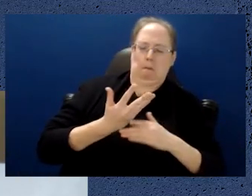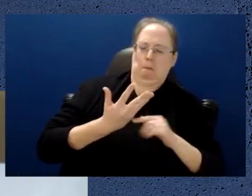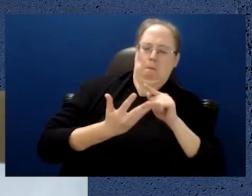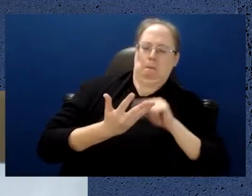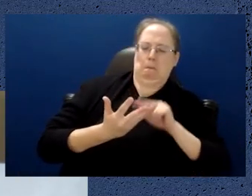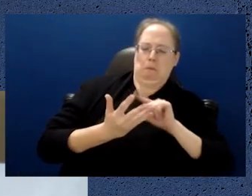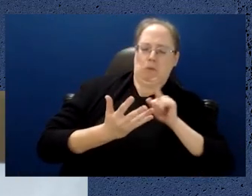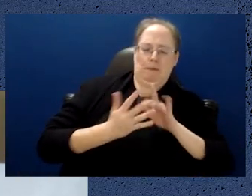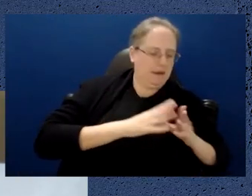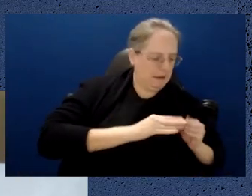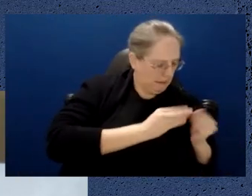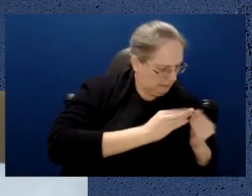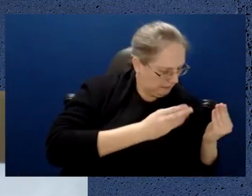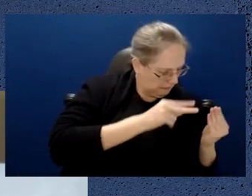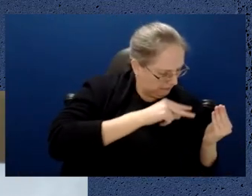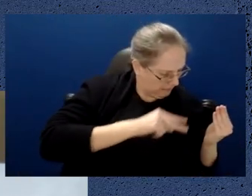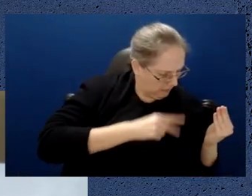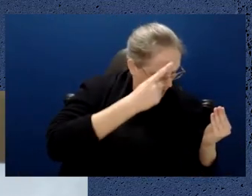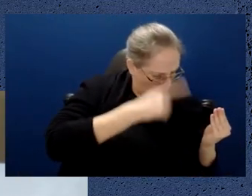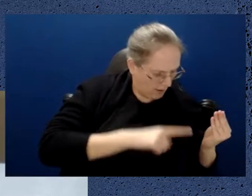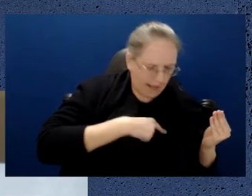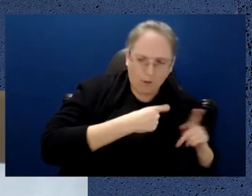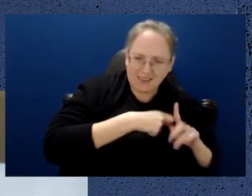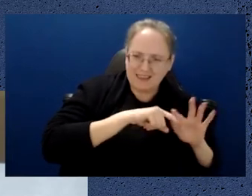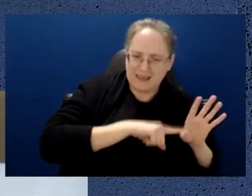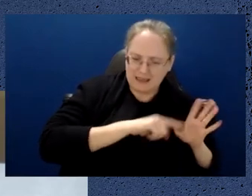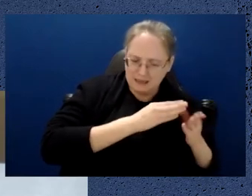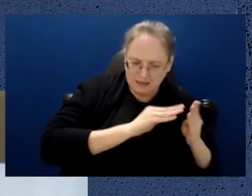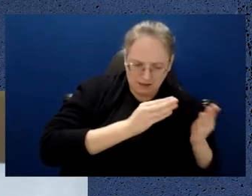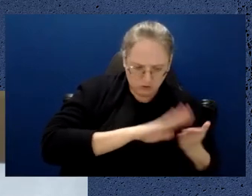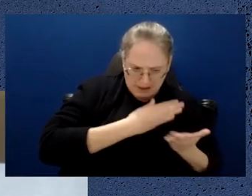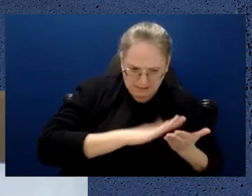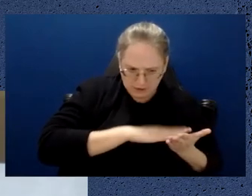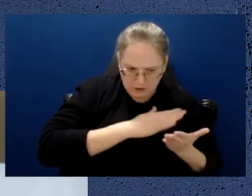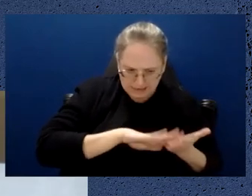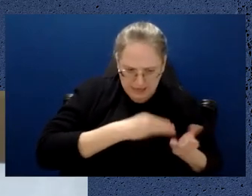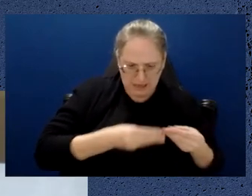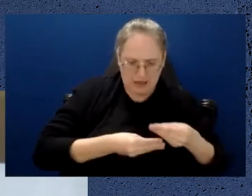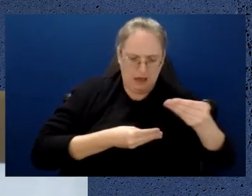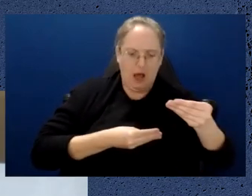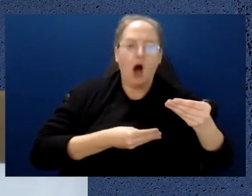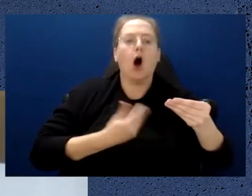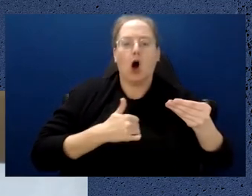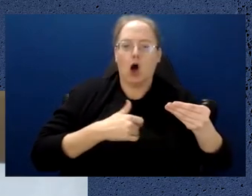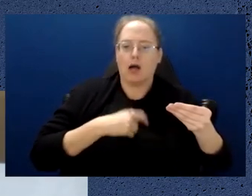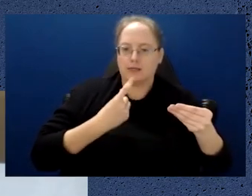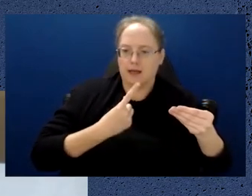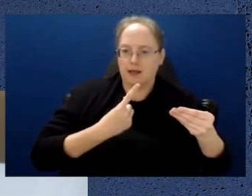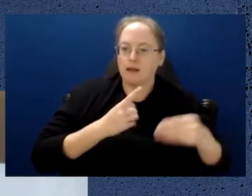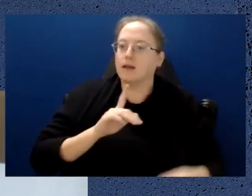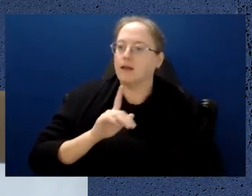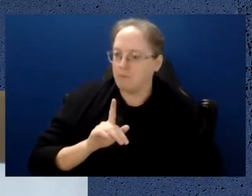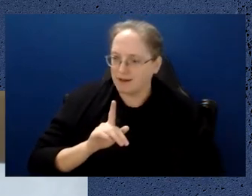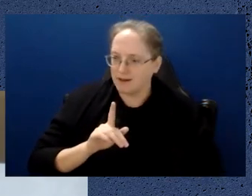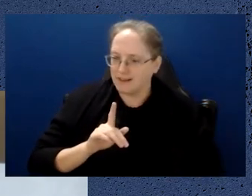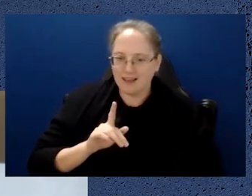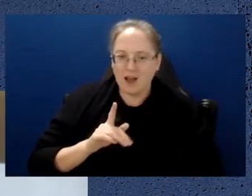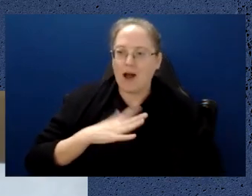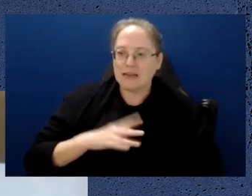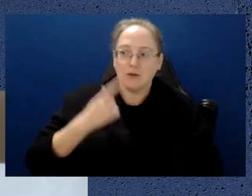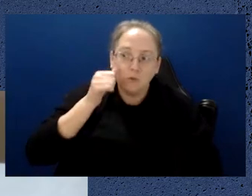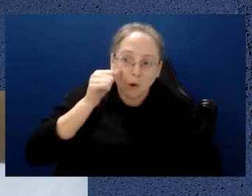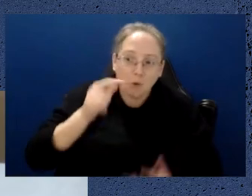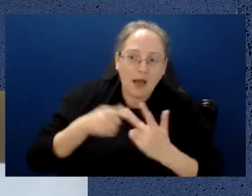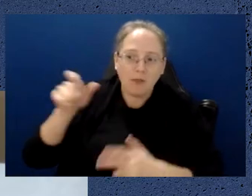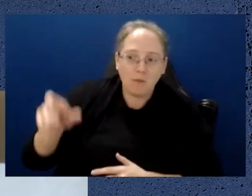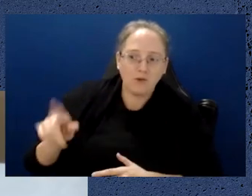they've got their logbook and so they know how to do the encryption and the decryption. The problem with that, of course, is that you've got a